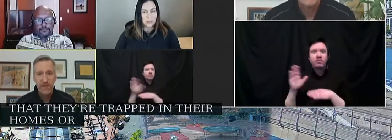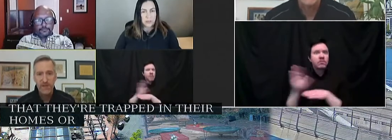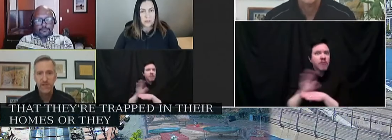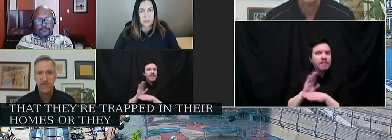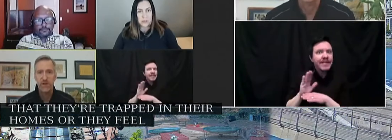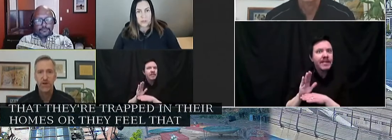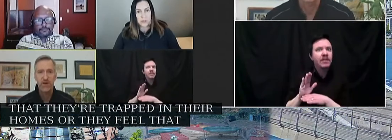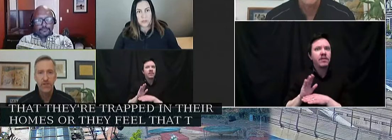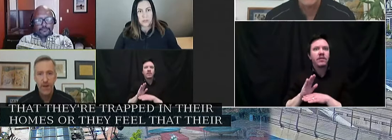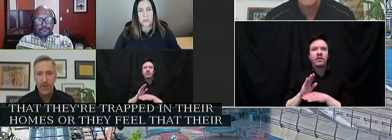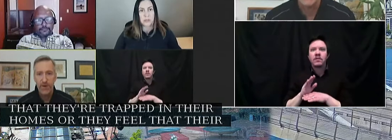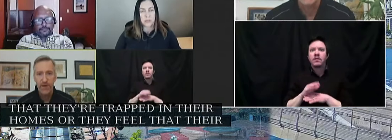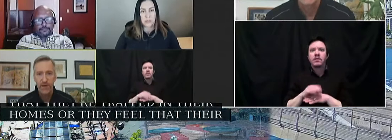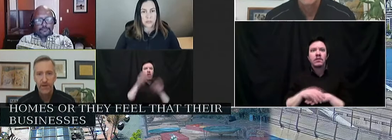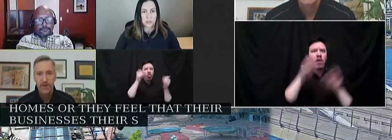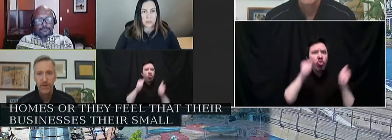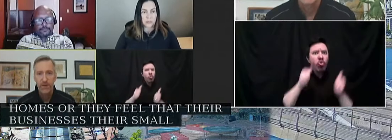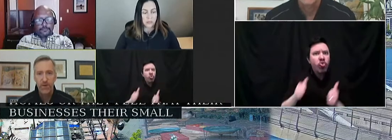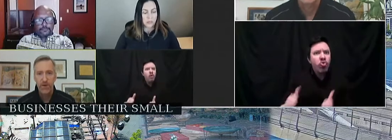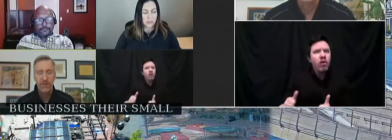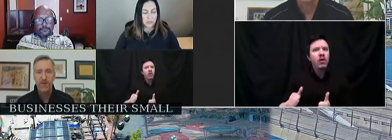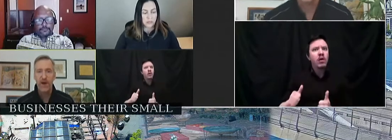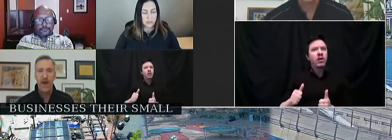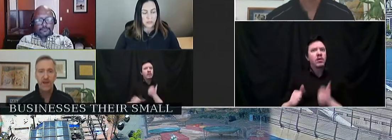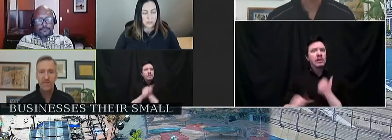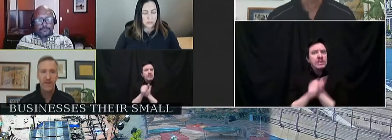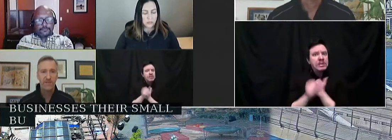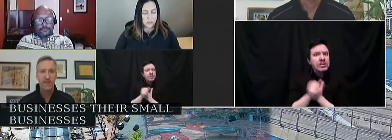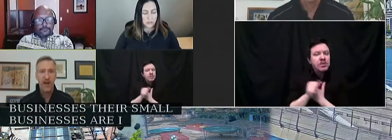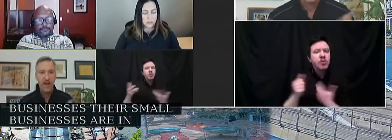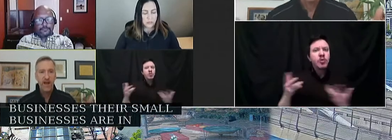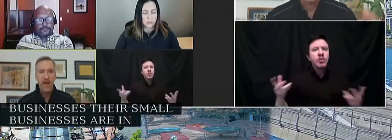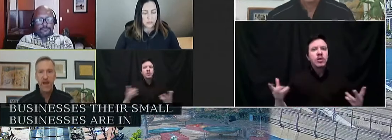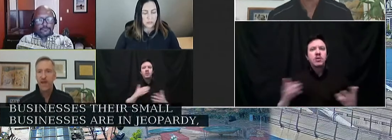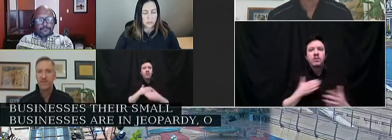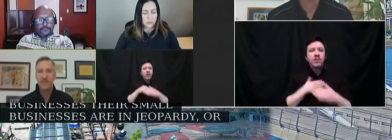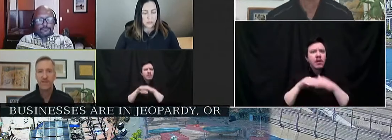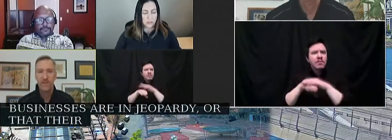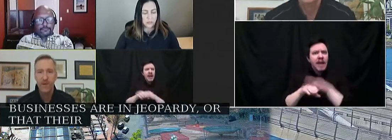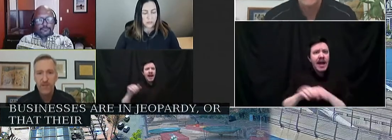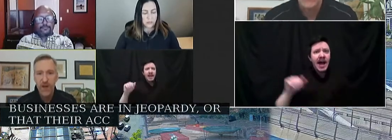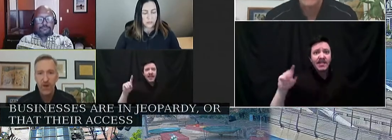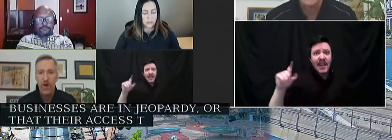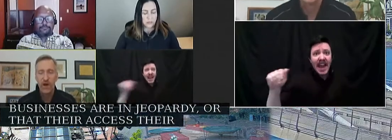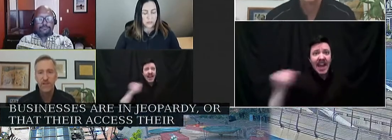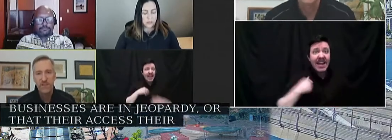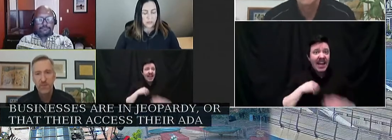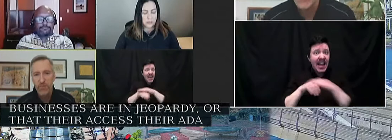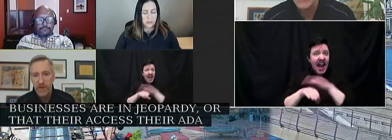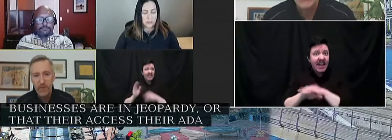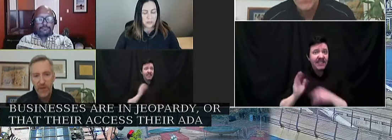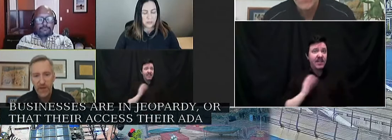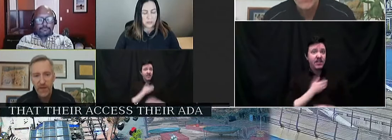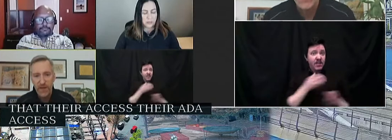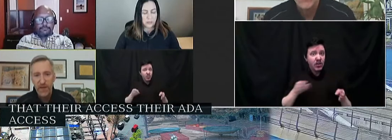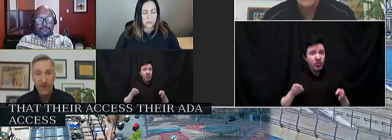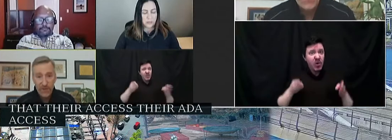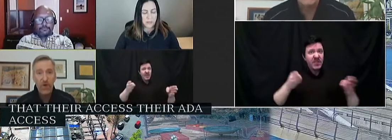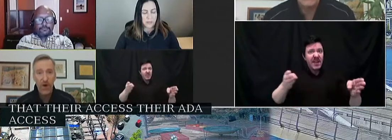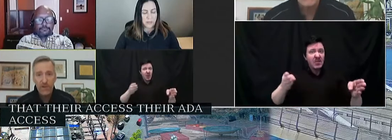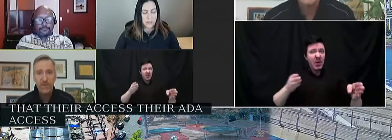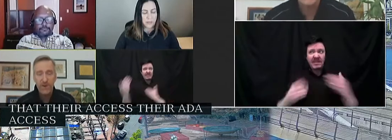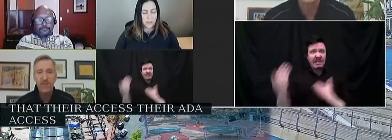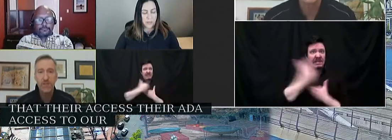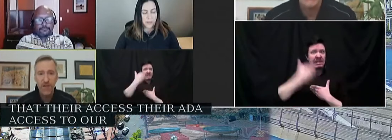their small businesses are in jeopardy or that their access, their ADA access to our sidewalks isn't being impeded.